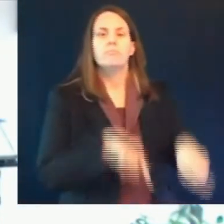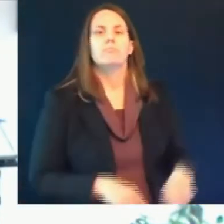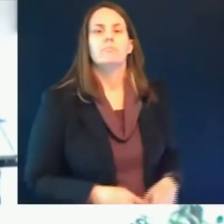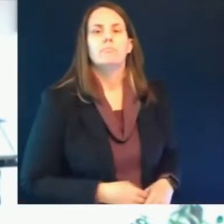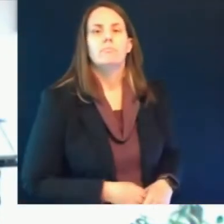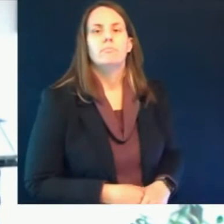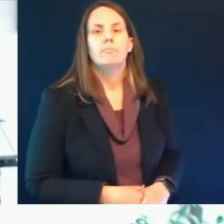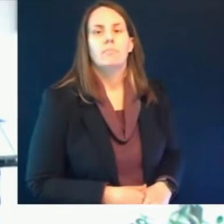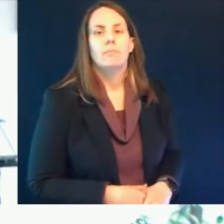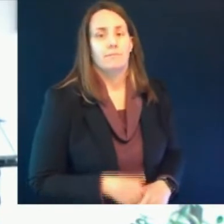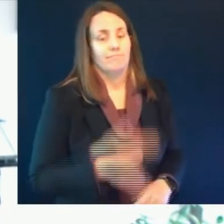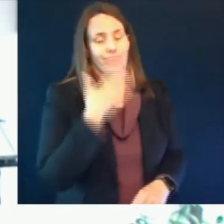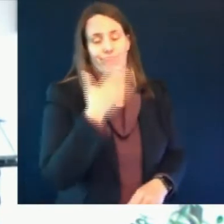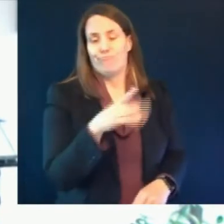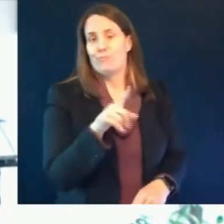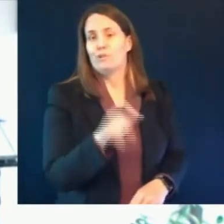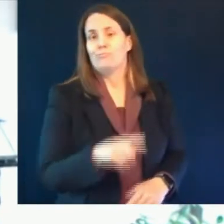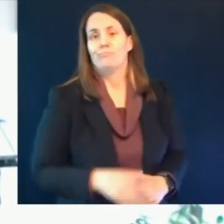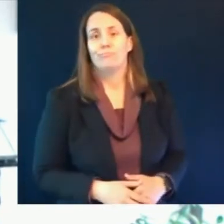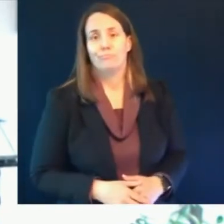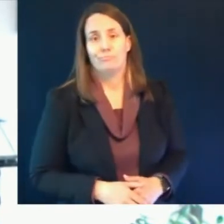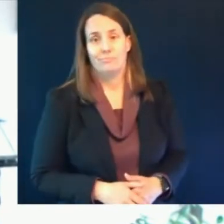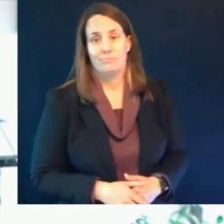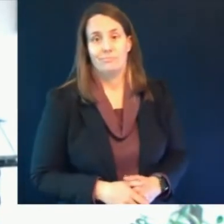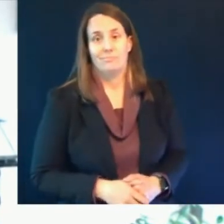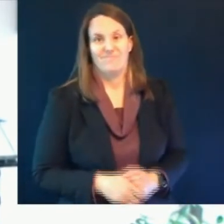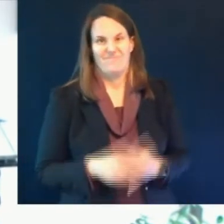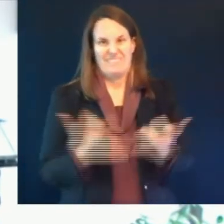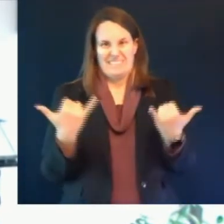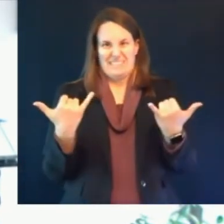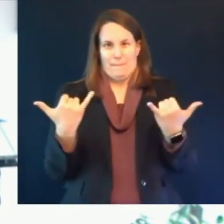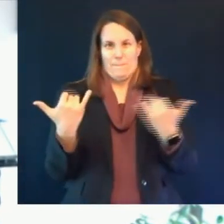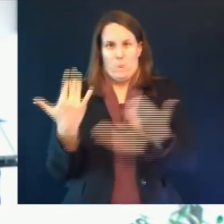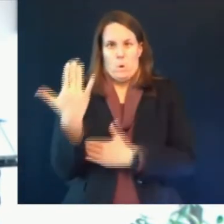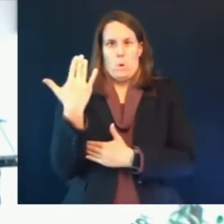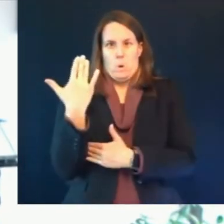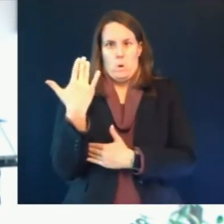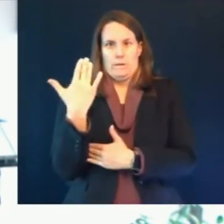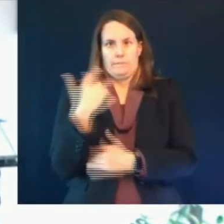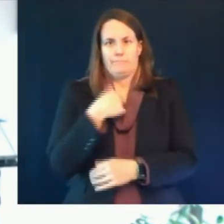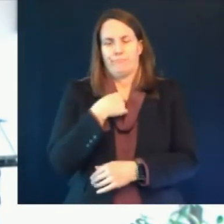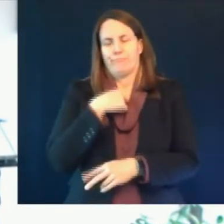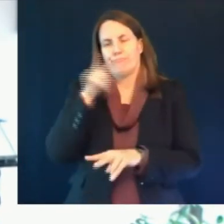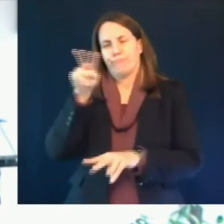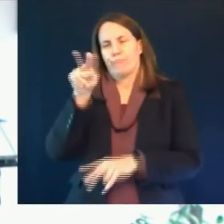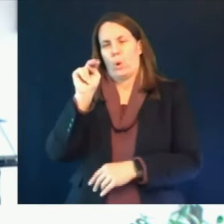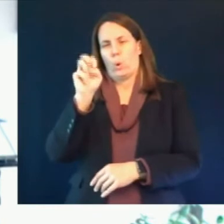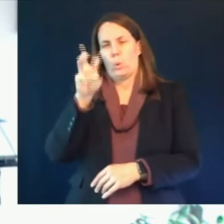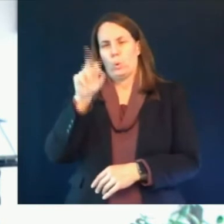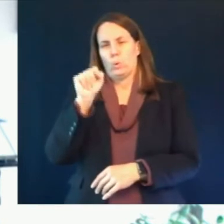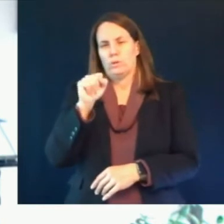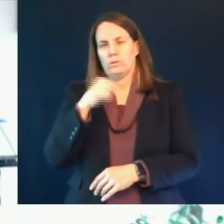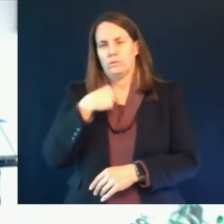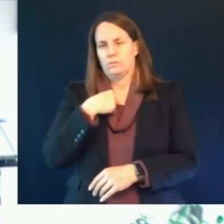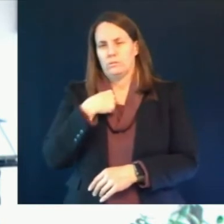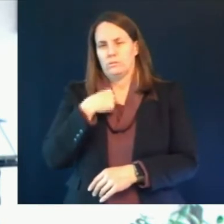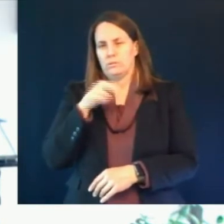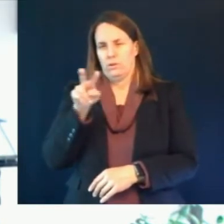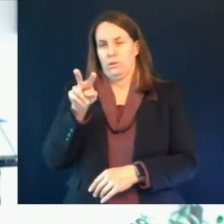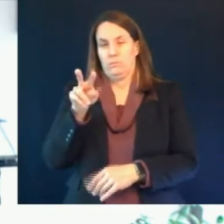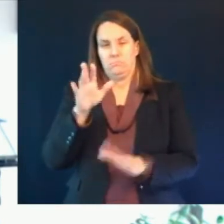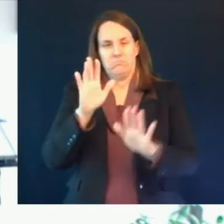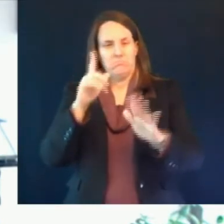broke this morning um it does not seem that the cases in the women that have in this